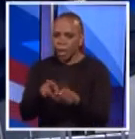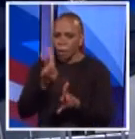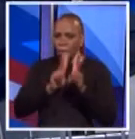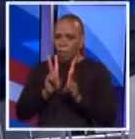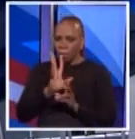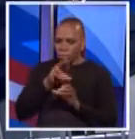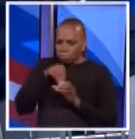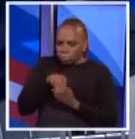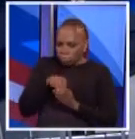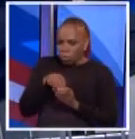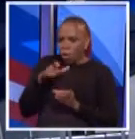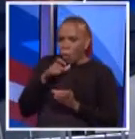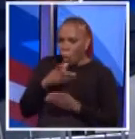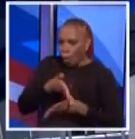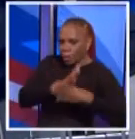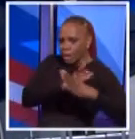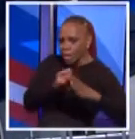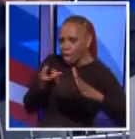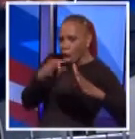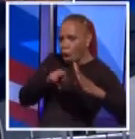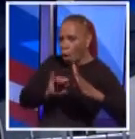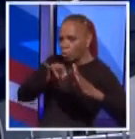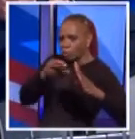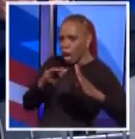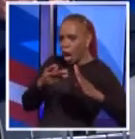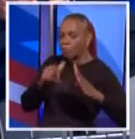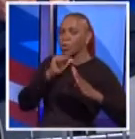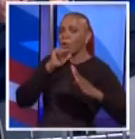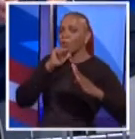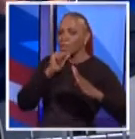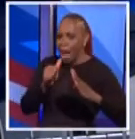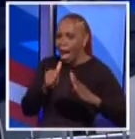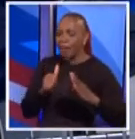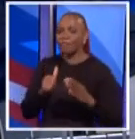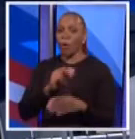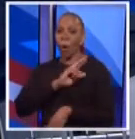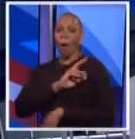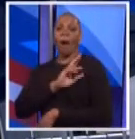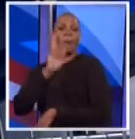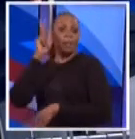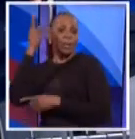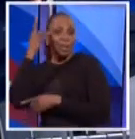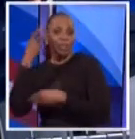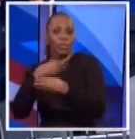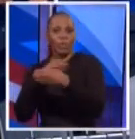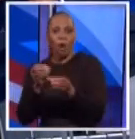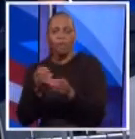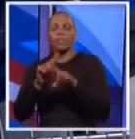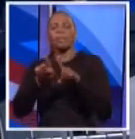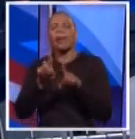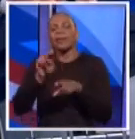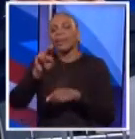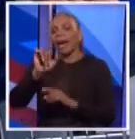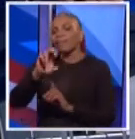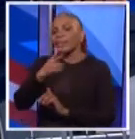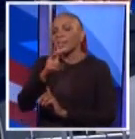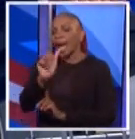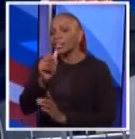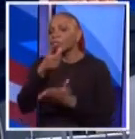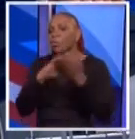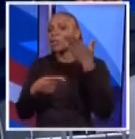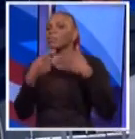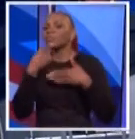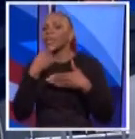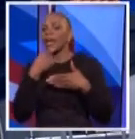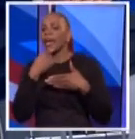so they wouldn't need to run at a moment when they didn't want to run against each other. Given everything you've said about NYCHA, don't you wish there'd been a